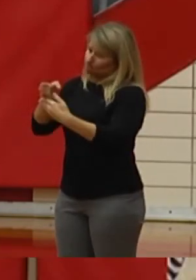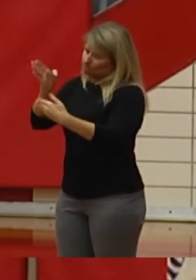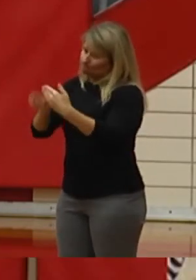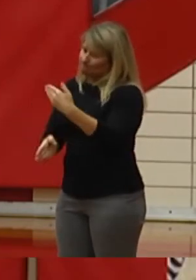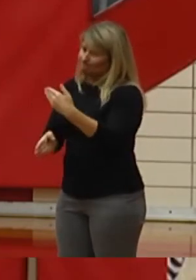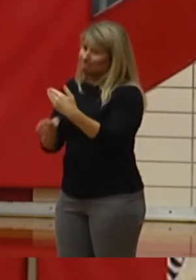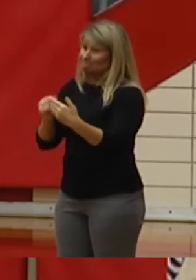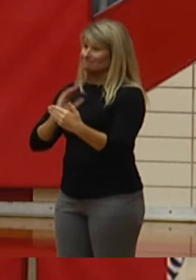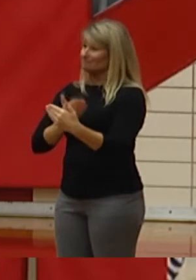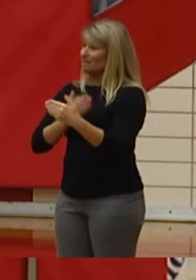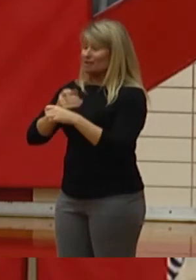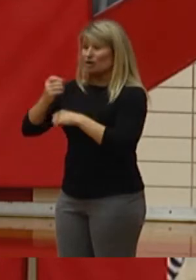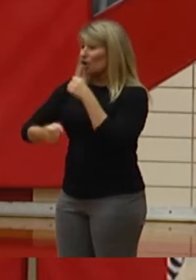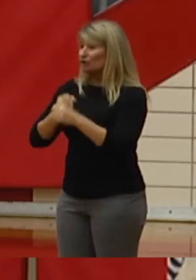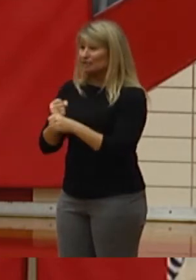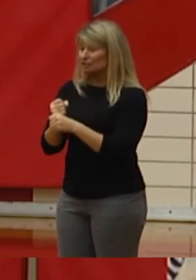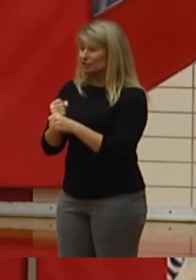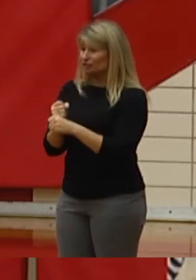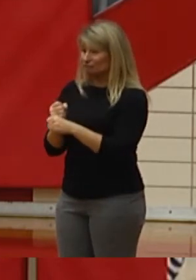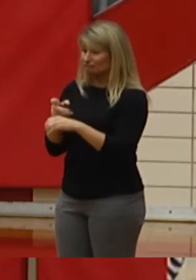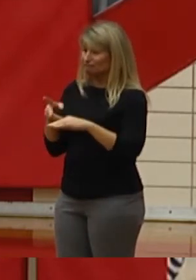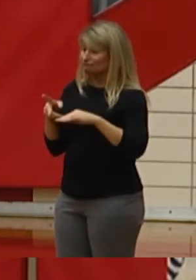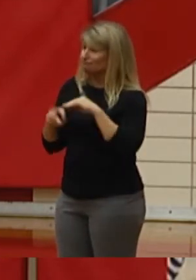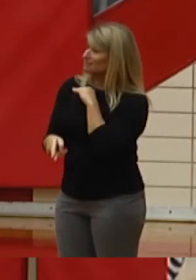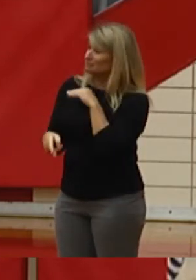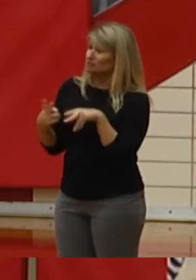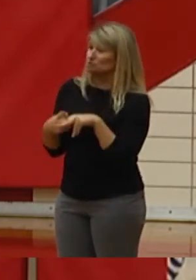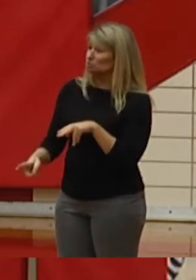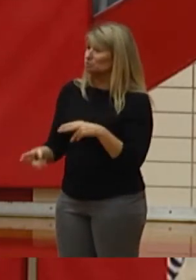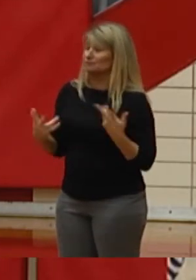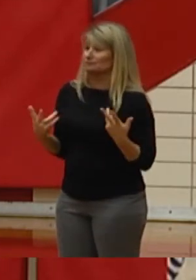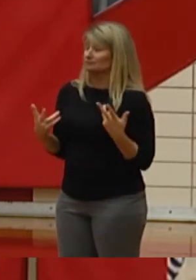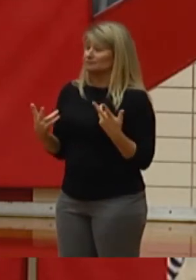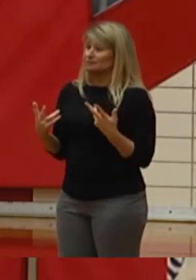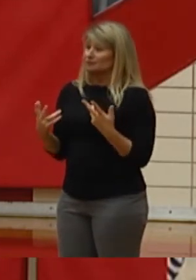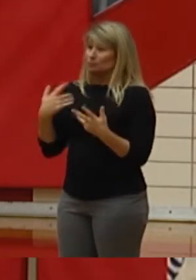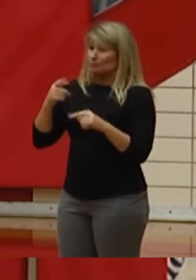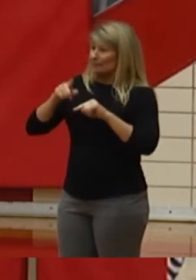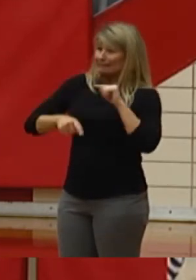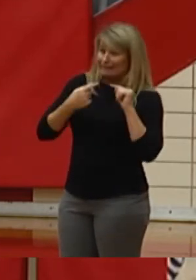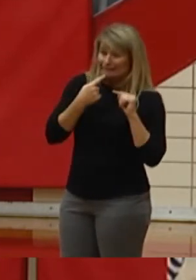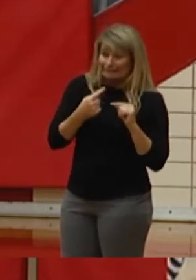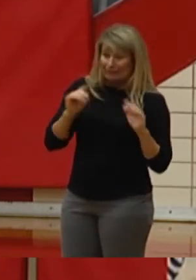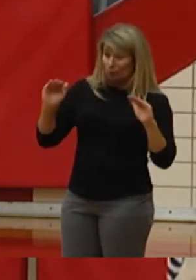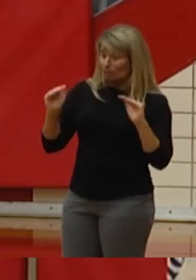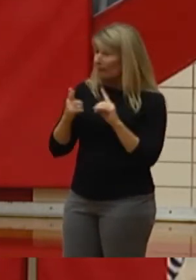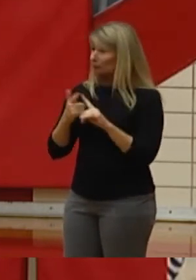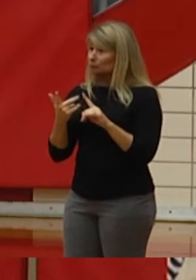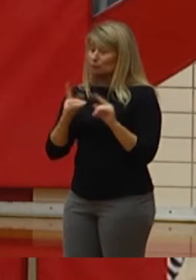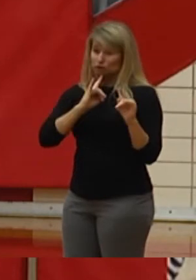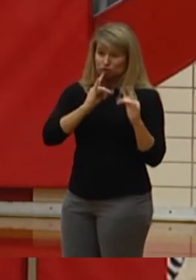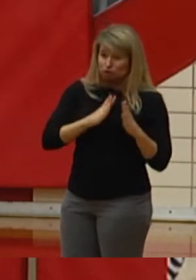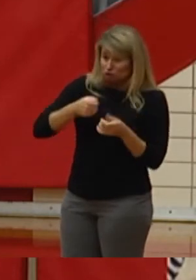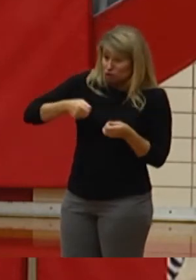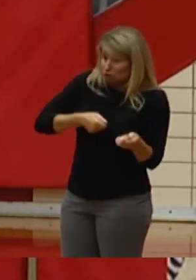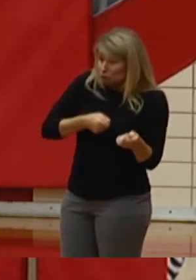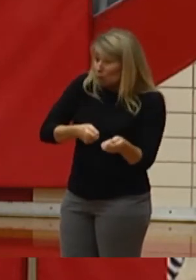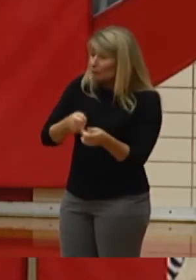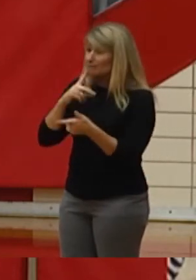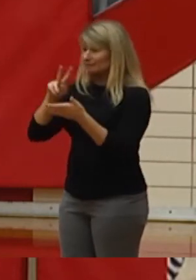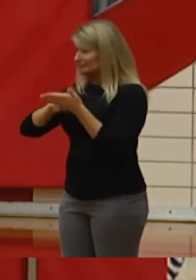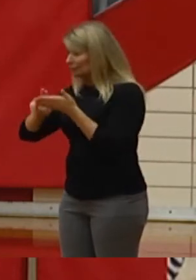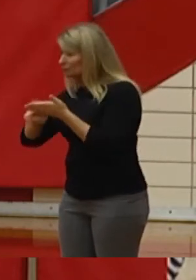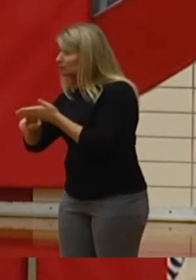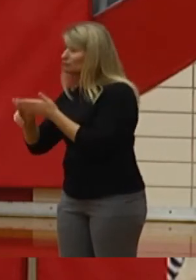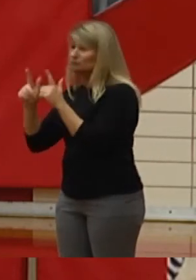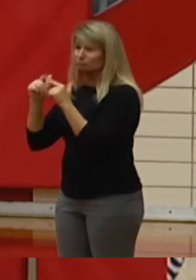We aren't able to say our proper goodbyes to our teachers, our custodians, our receptionists, and other staff. So, on behalf of the graduates,